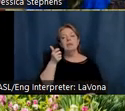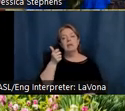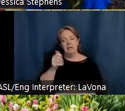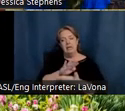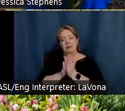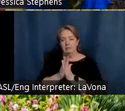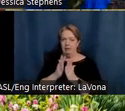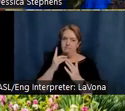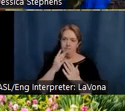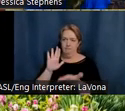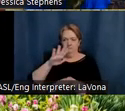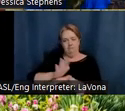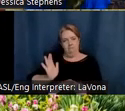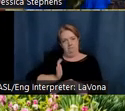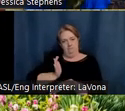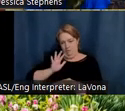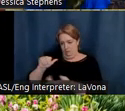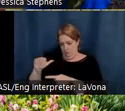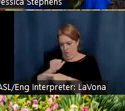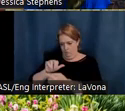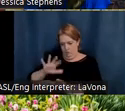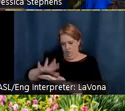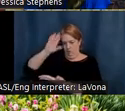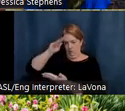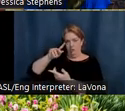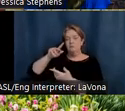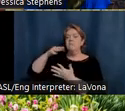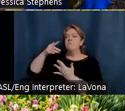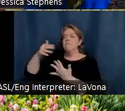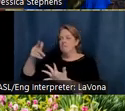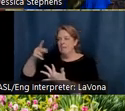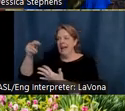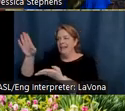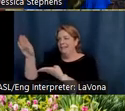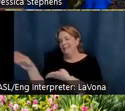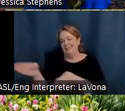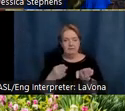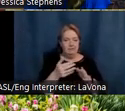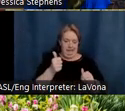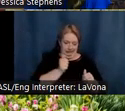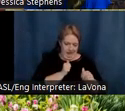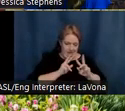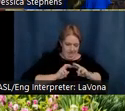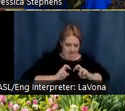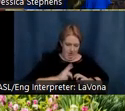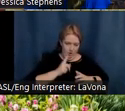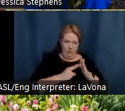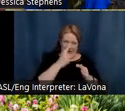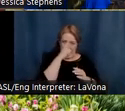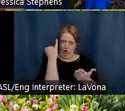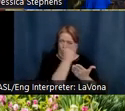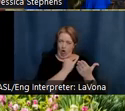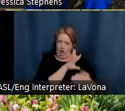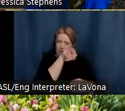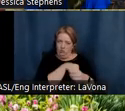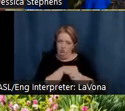trained, set off on his own path about defining what art could and should be from his perspective. Choosing